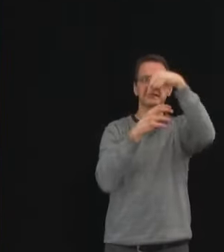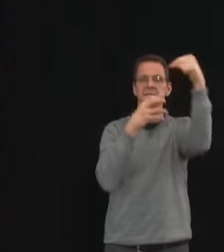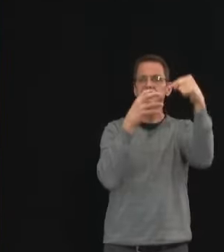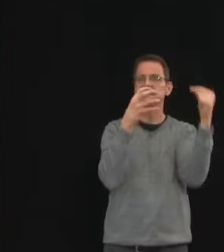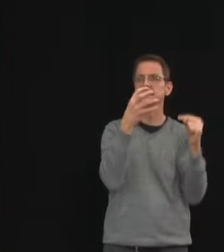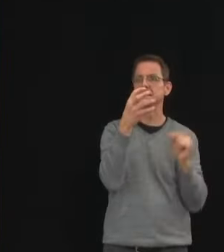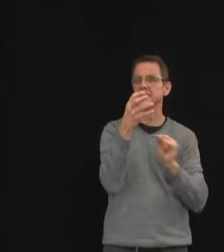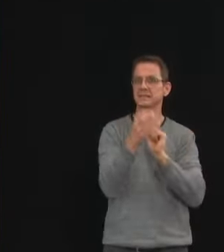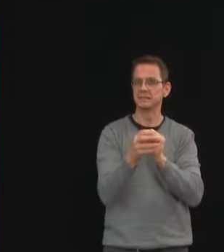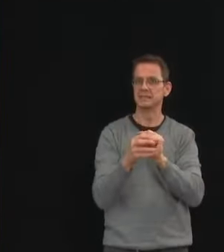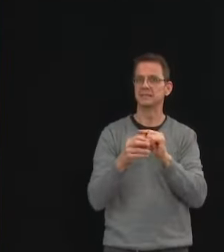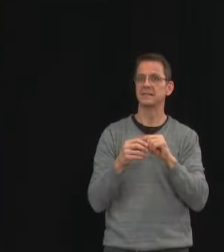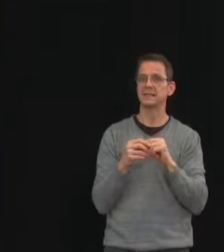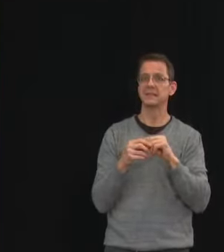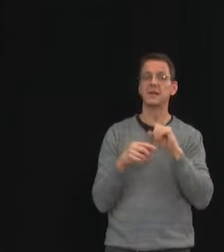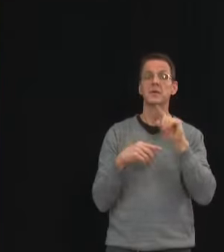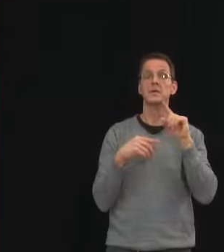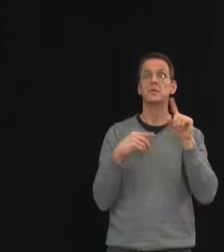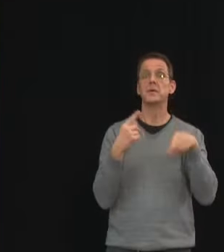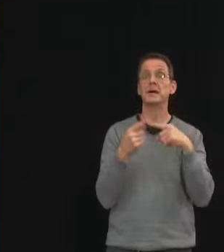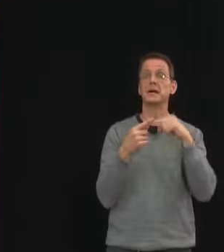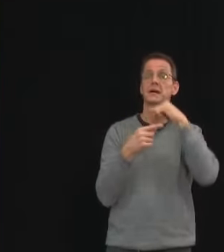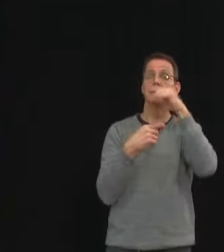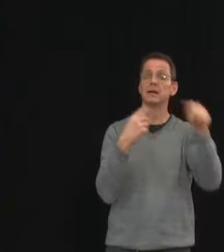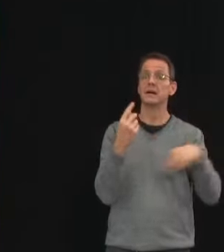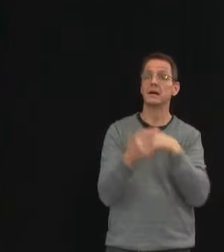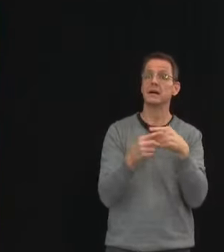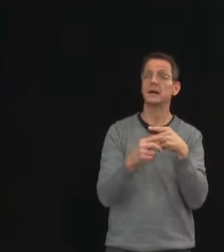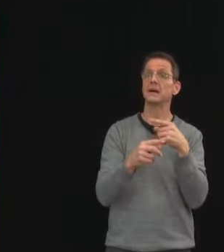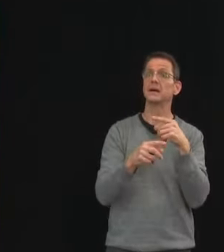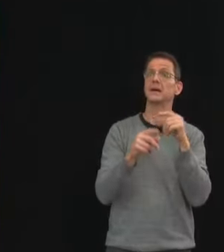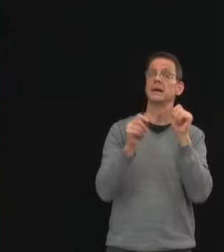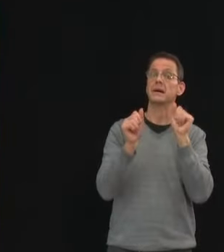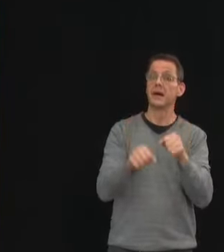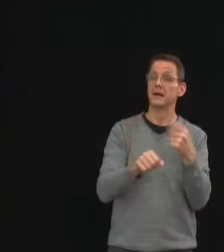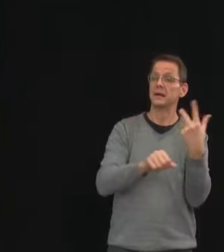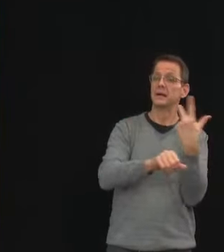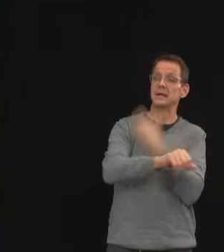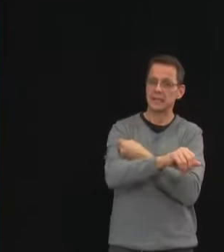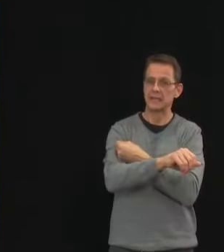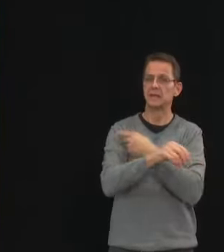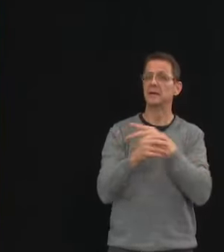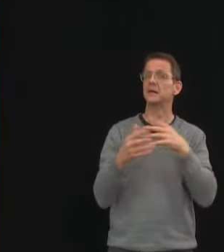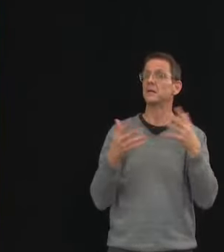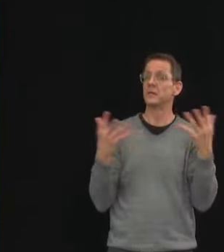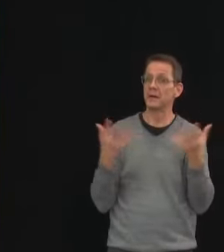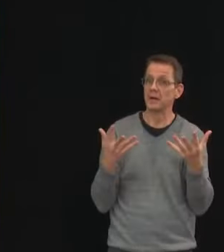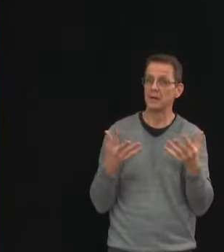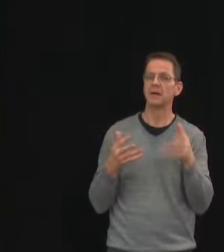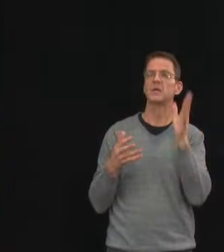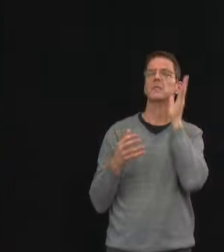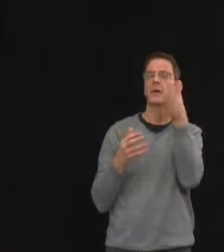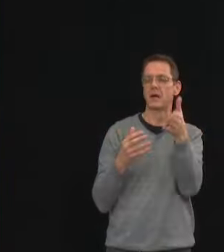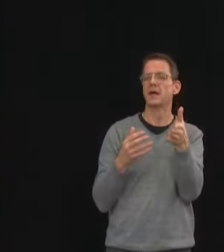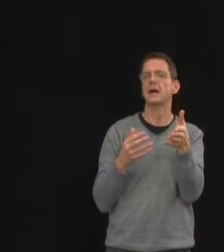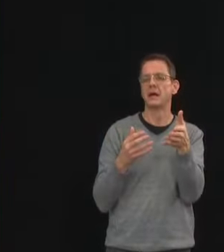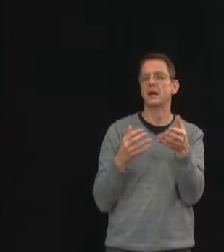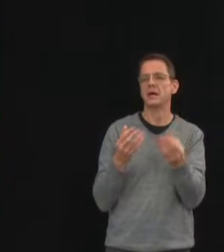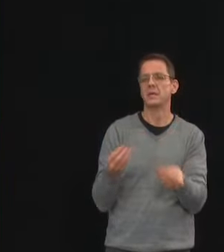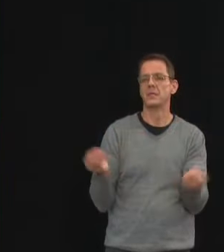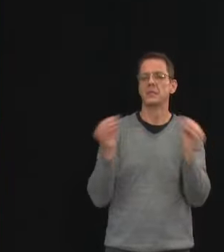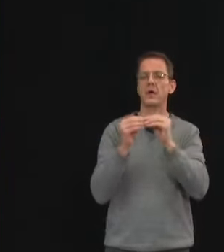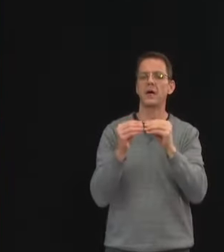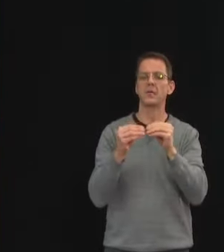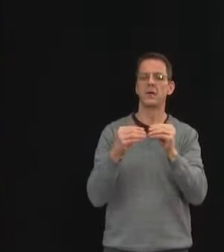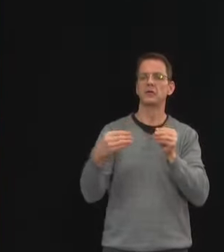call on the federal government to catch up with the rest of the world in vaccine procurement. It's also why we